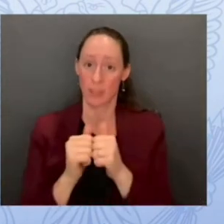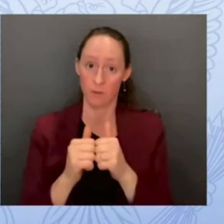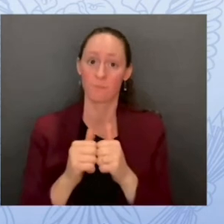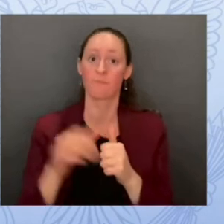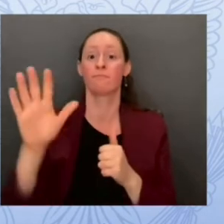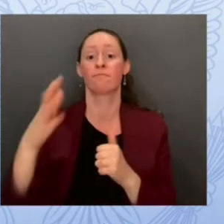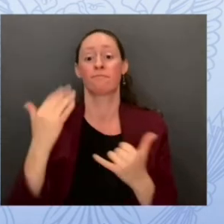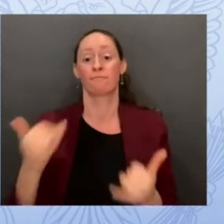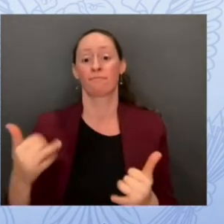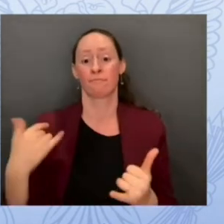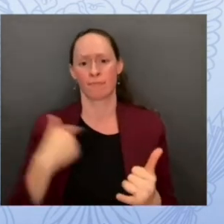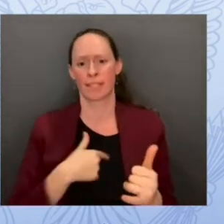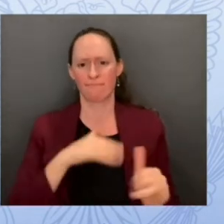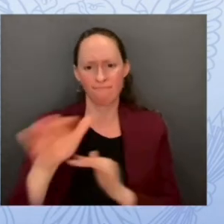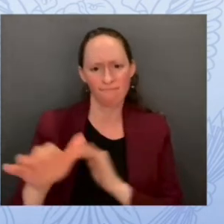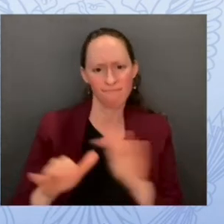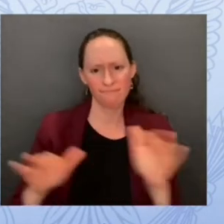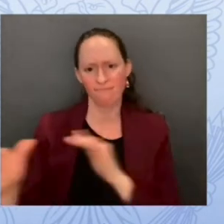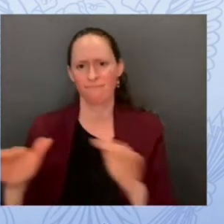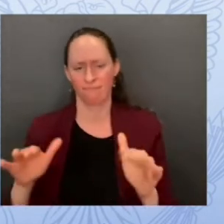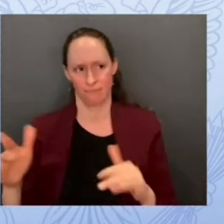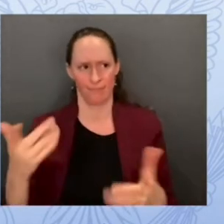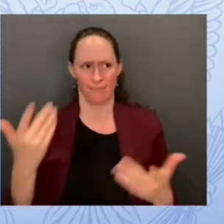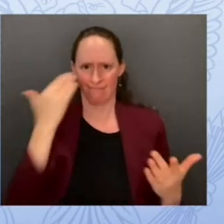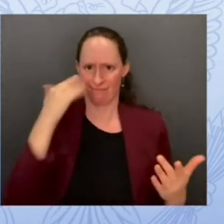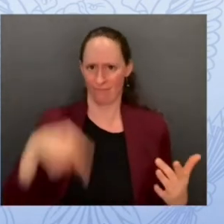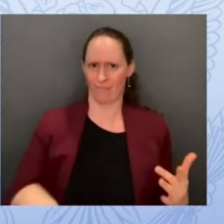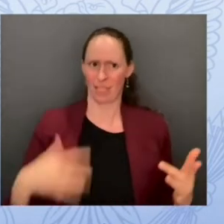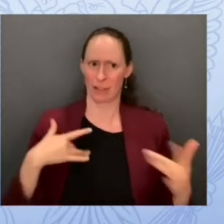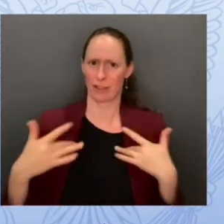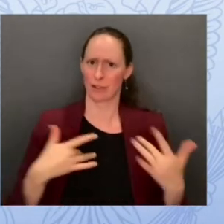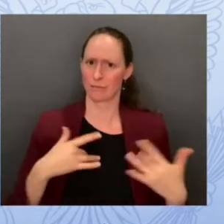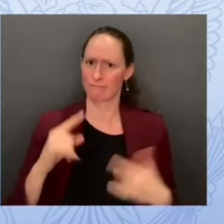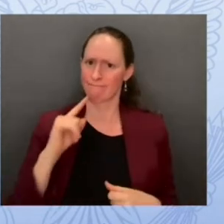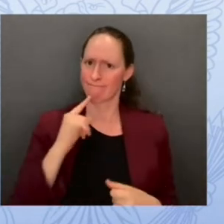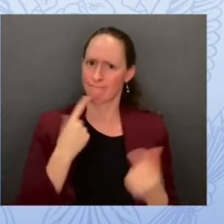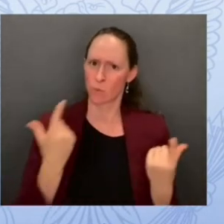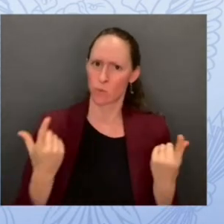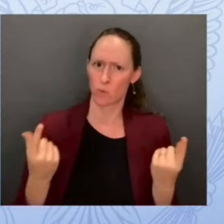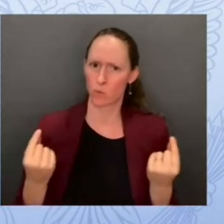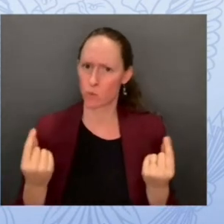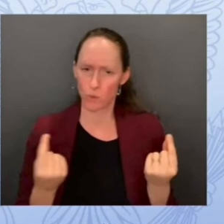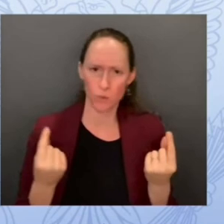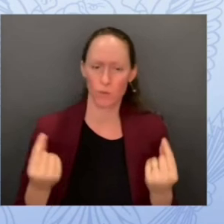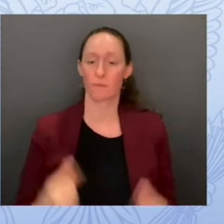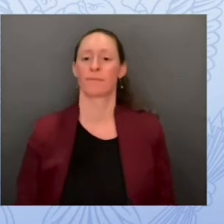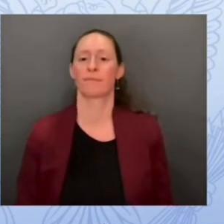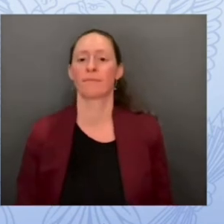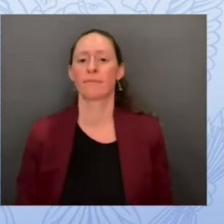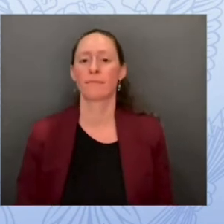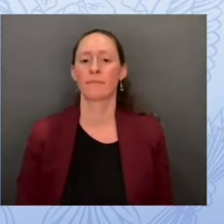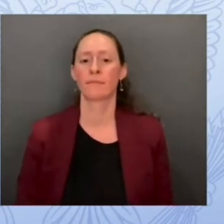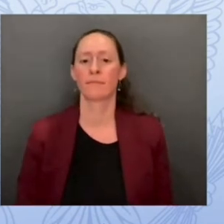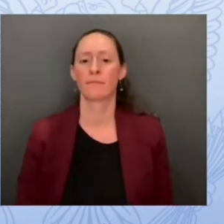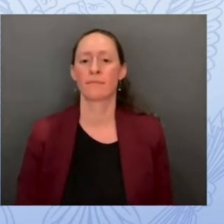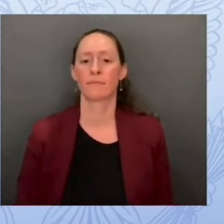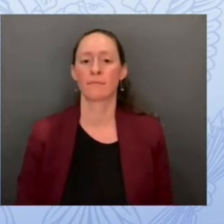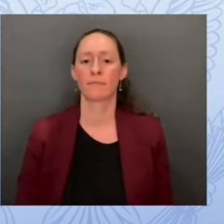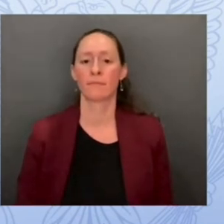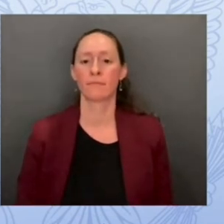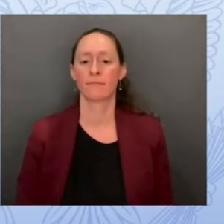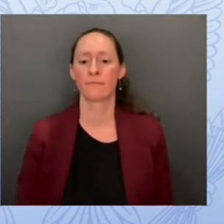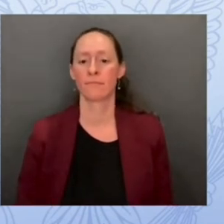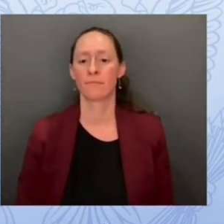actual concerns we're in constant collaboration and we're it's consistent with what each one of the institutions are asking for by ways of